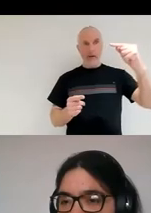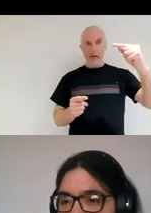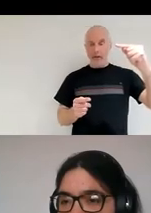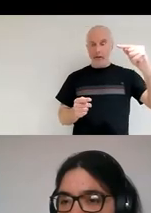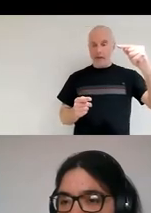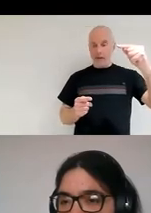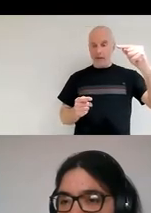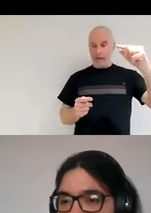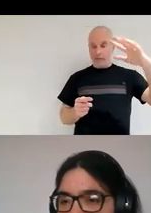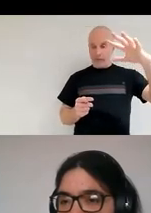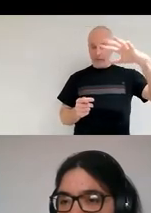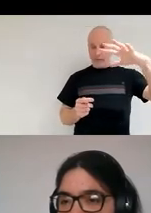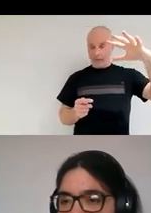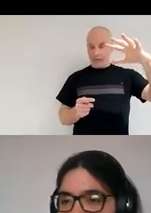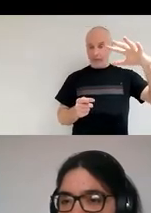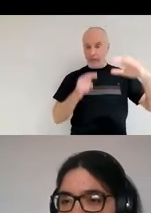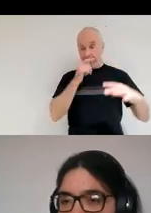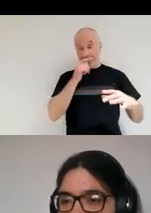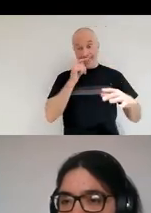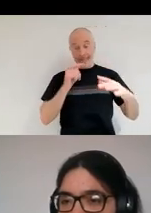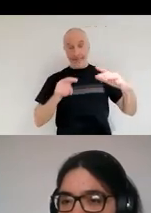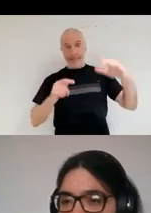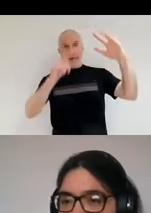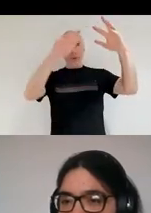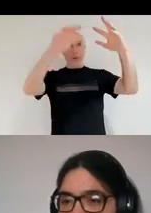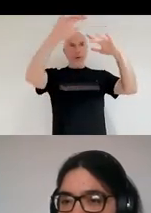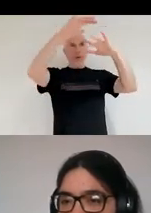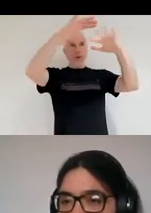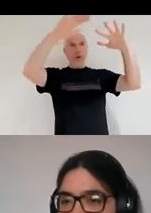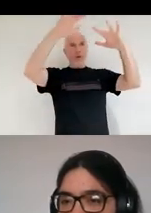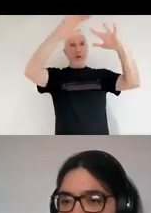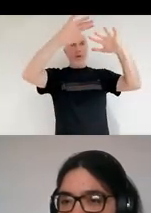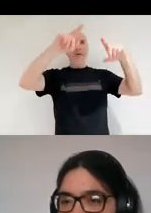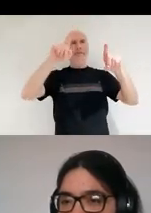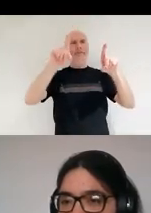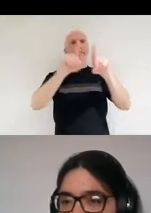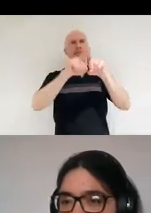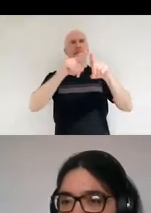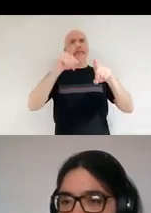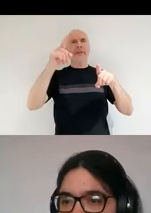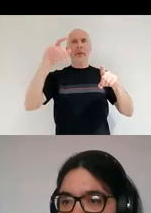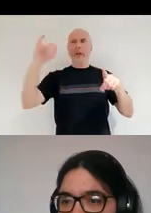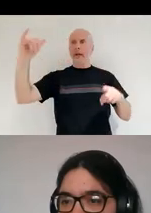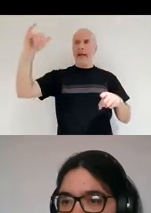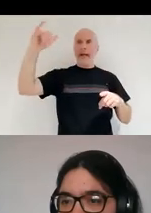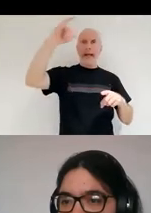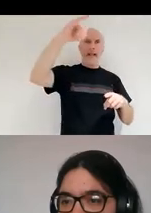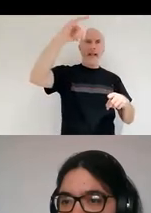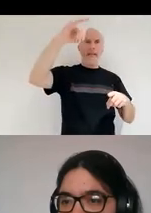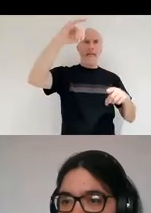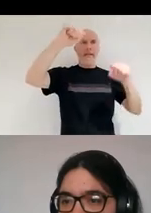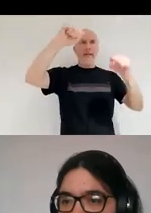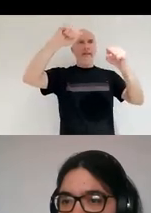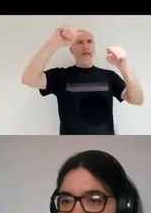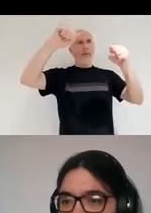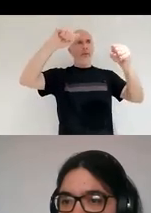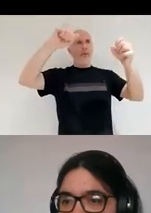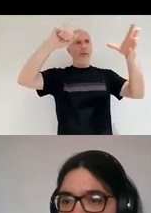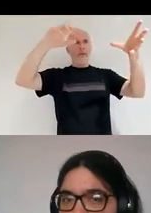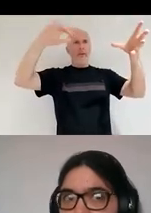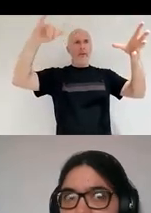at what altitude does the dust collecting aircraft operate in order to collect sufficient dust particles for analysis?